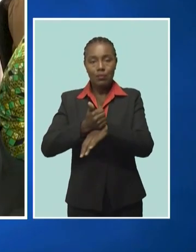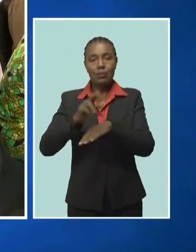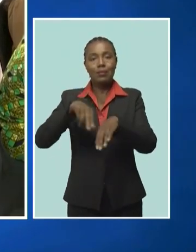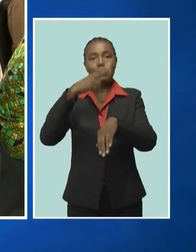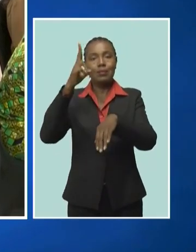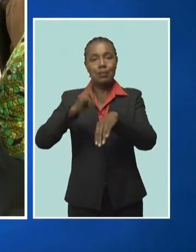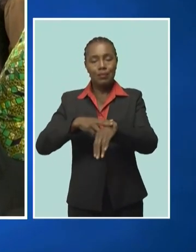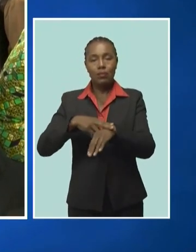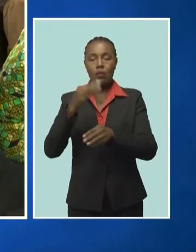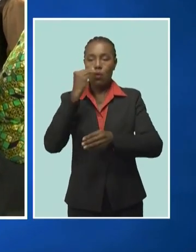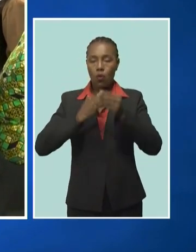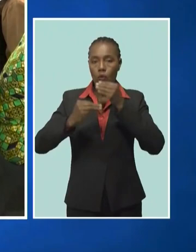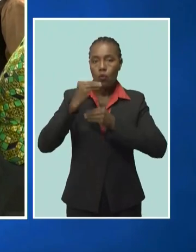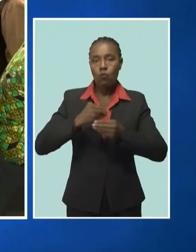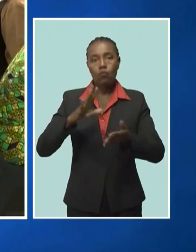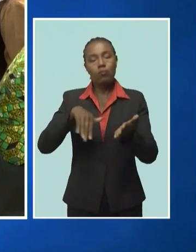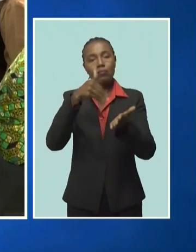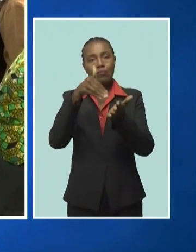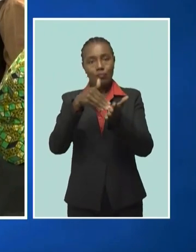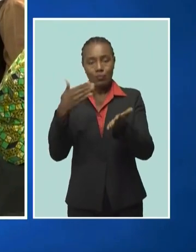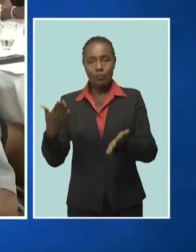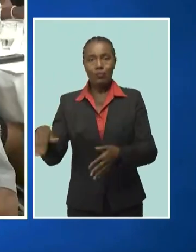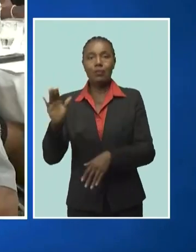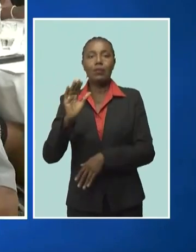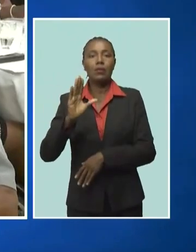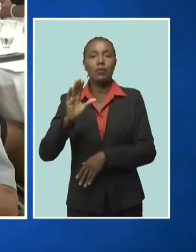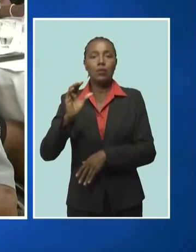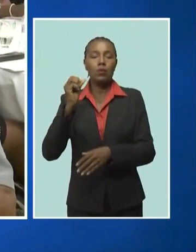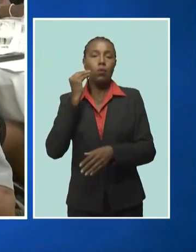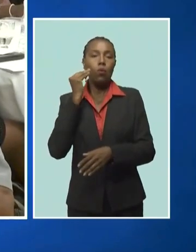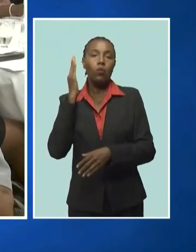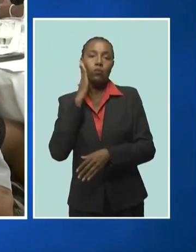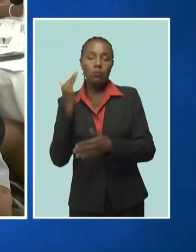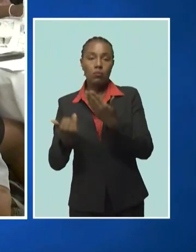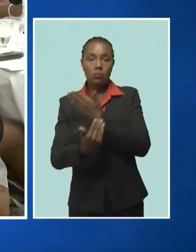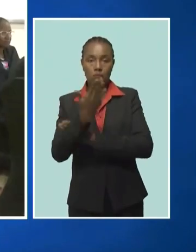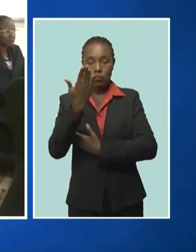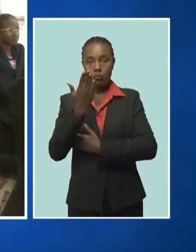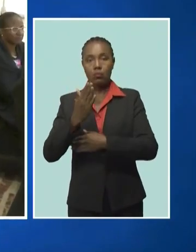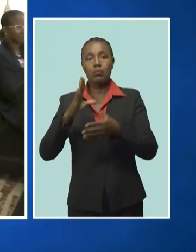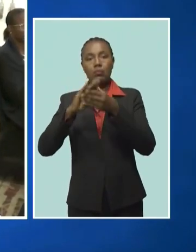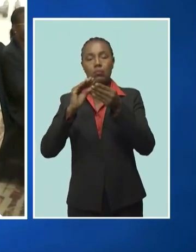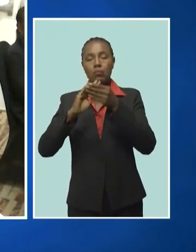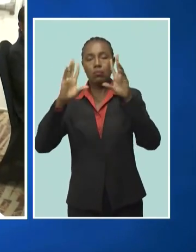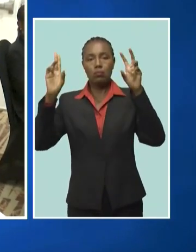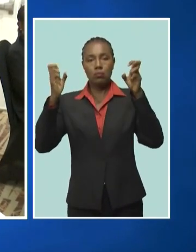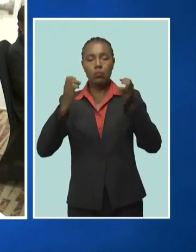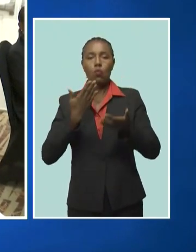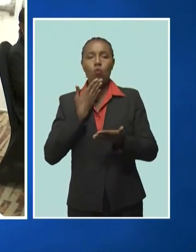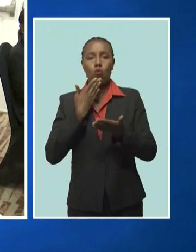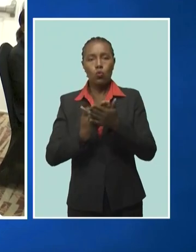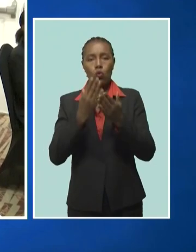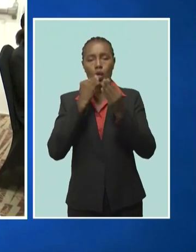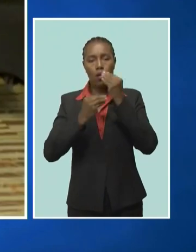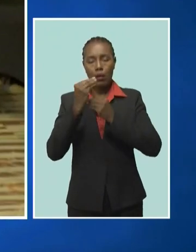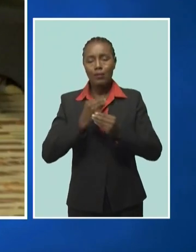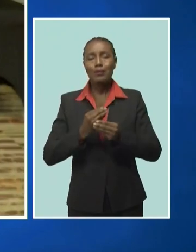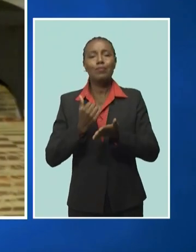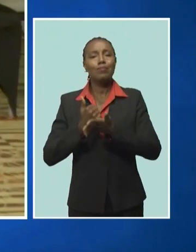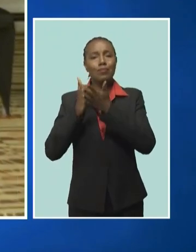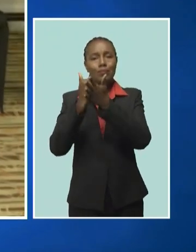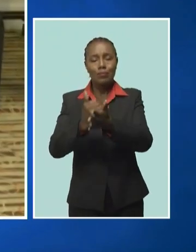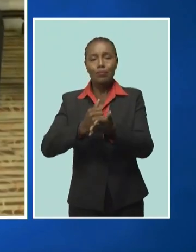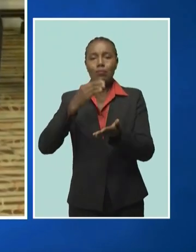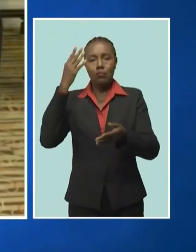Nutrition Conference at the Radisson Aquata Resort this morning, operating under the theme Good Nutrition, a prescription for NCD